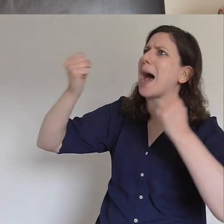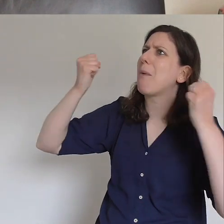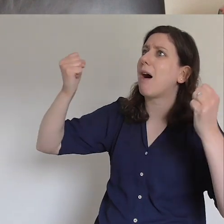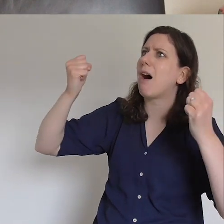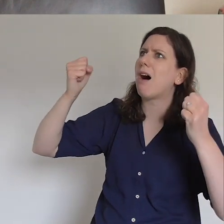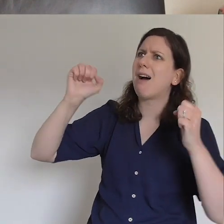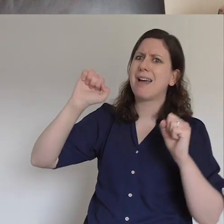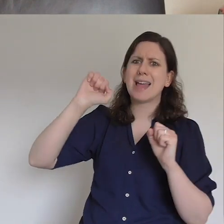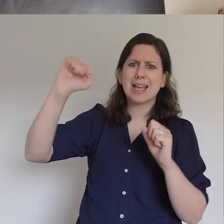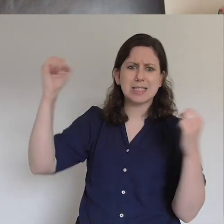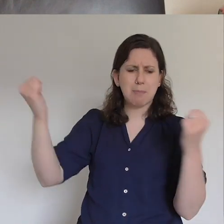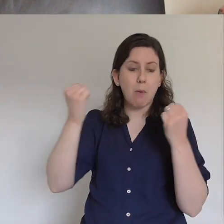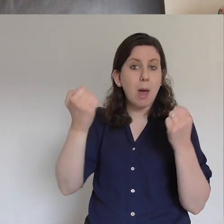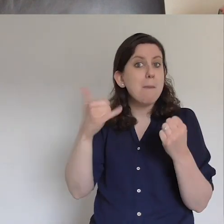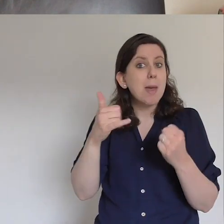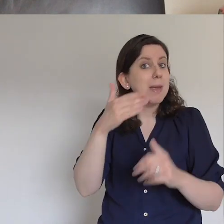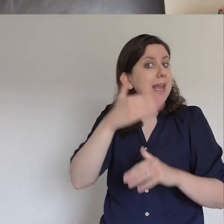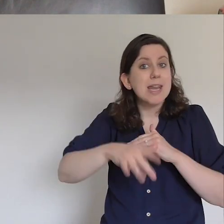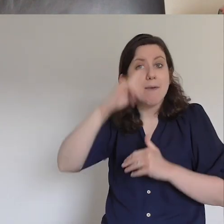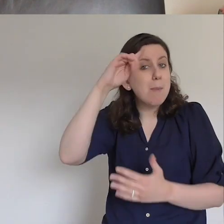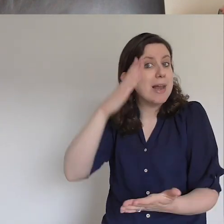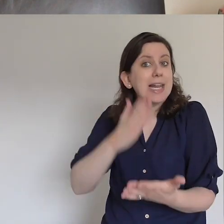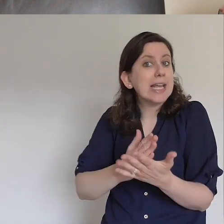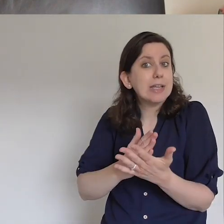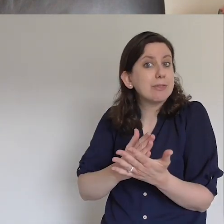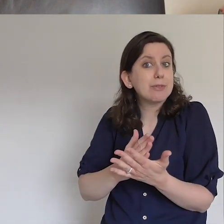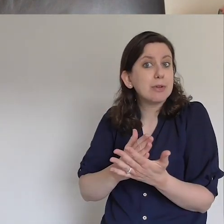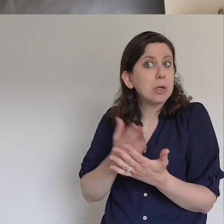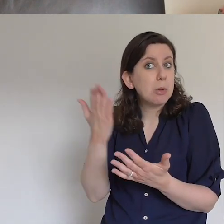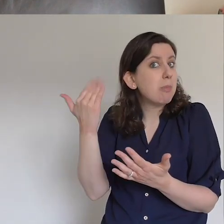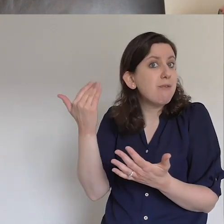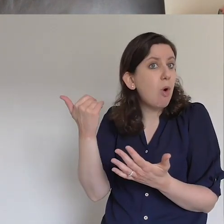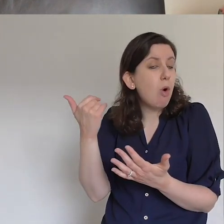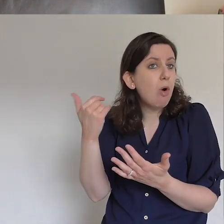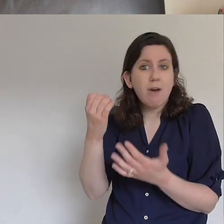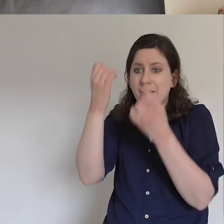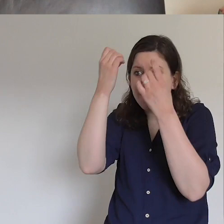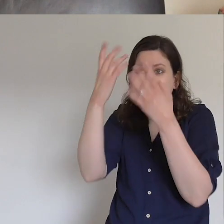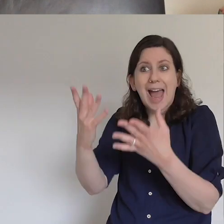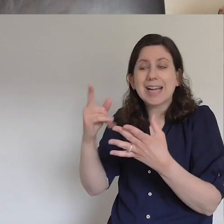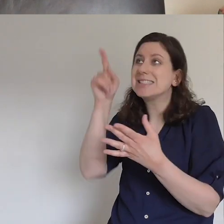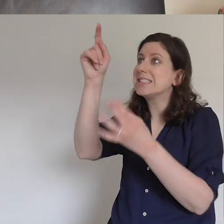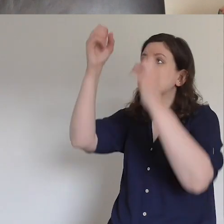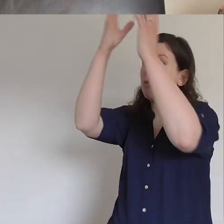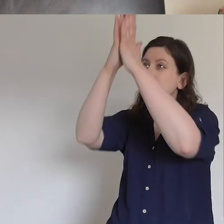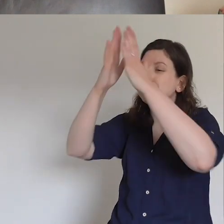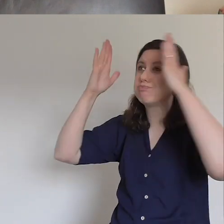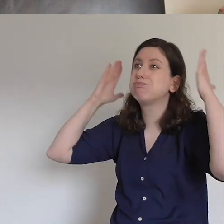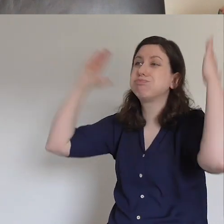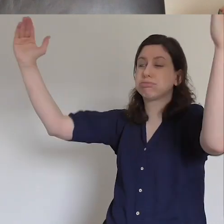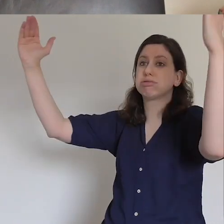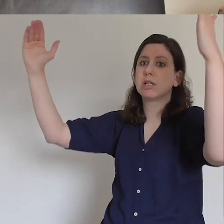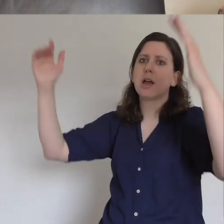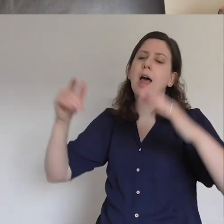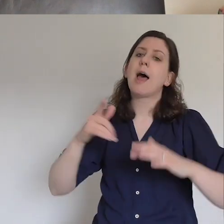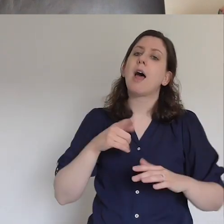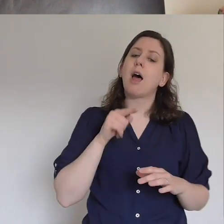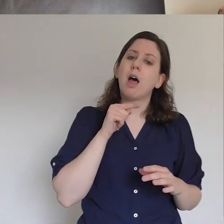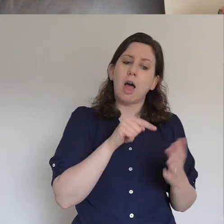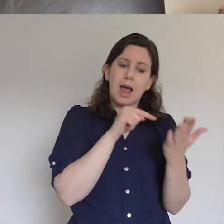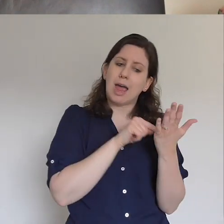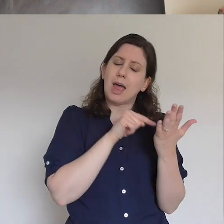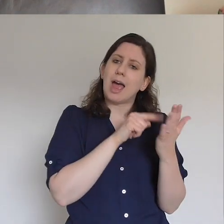actually, than we've maybe believed for. And that actually they're desperately, the authorities are desperately trying to stamp this out.